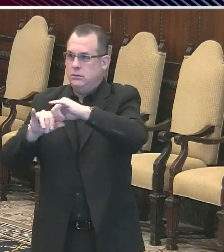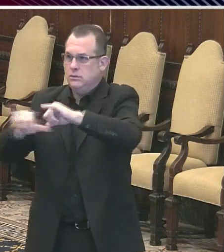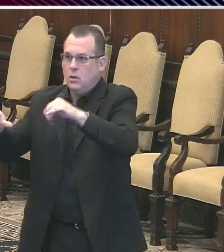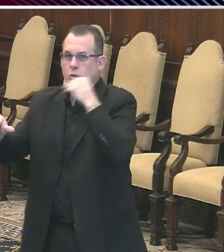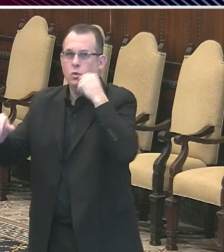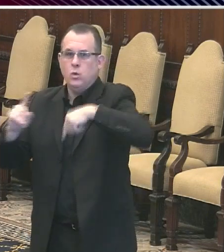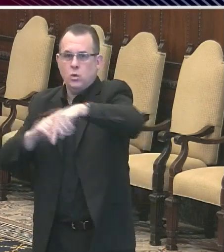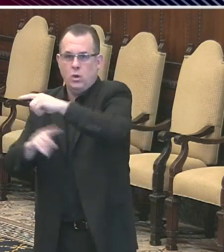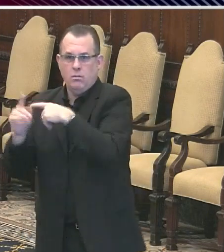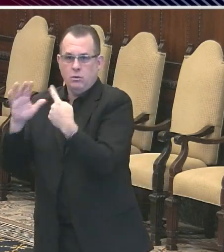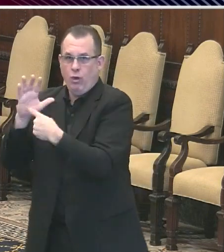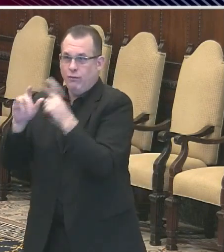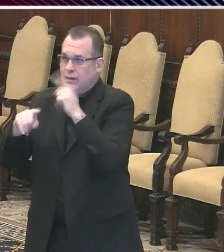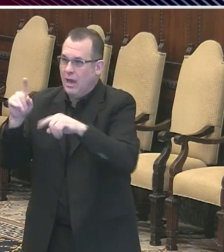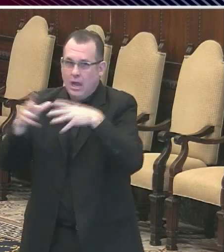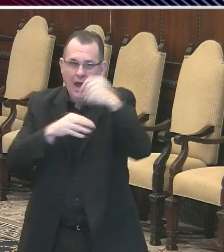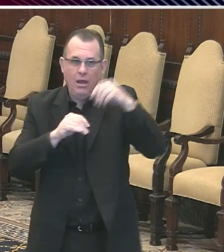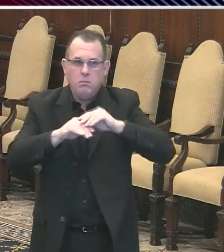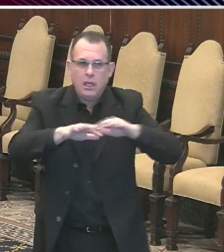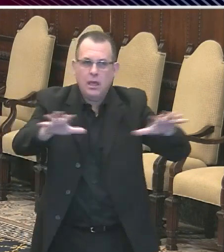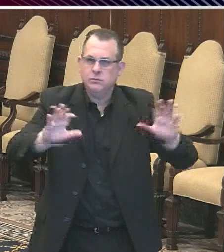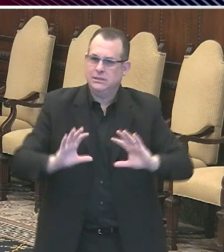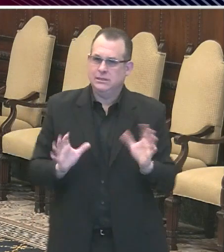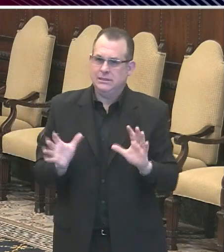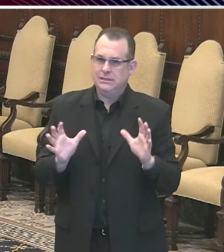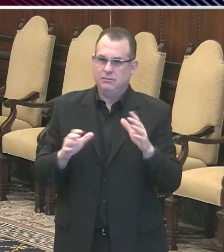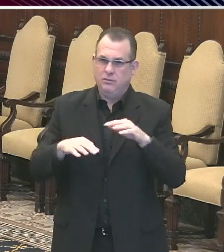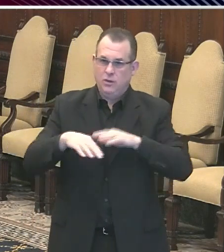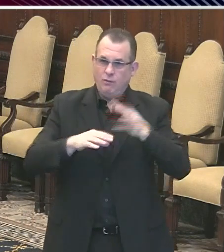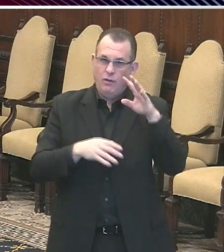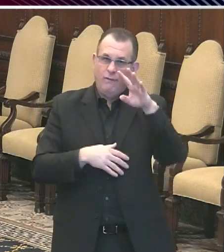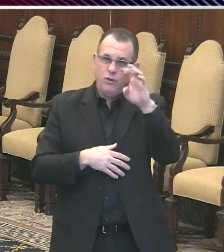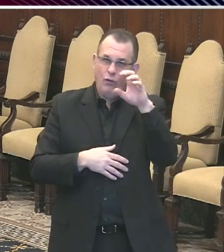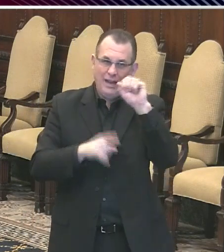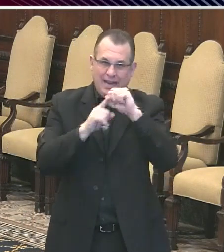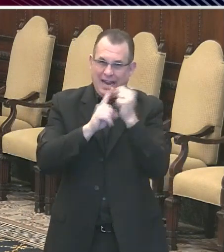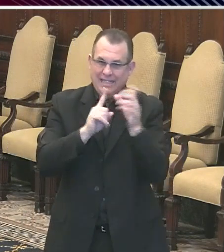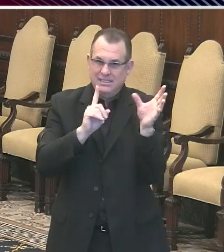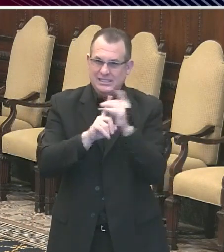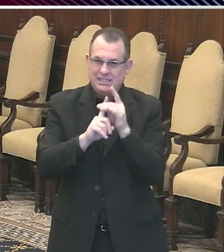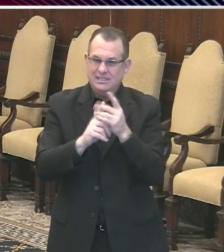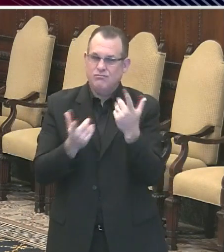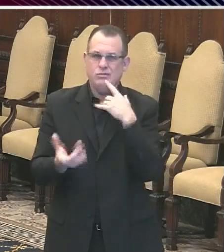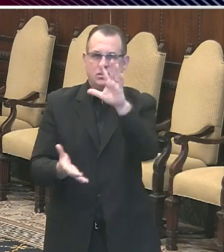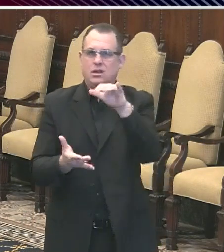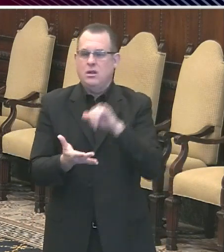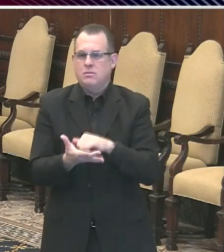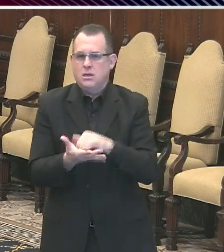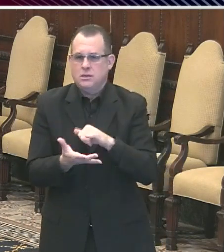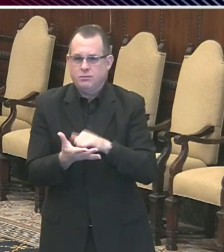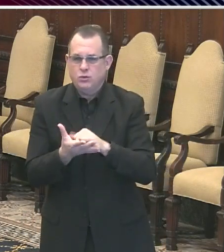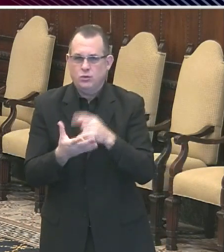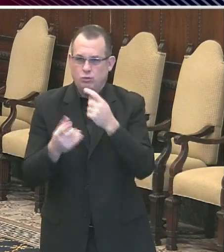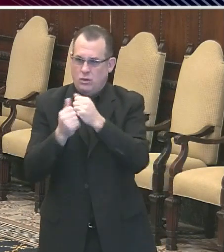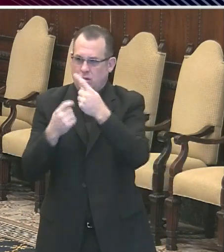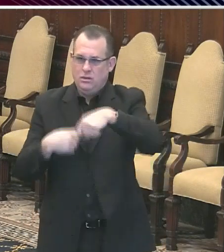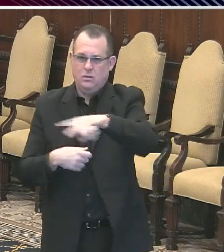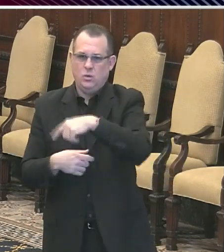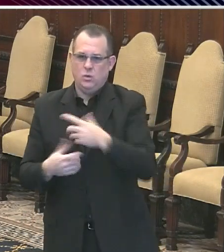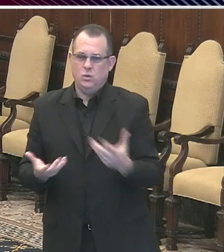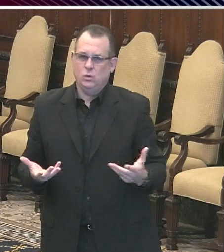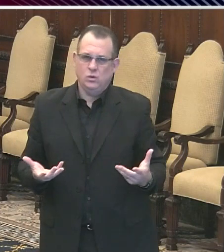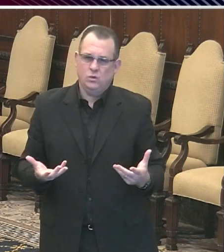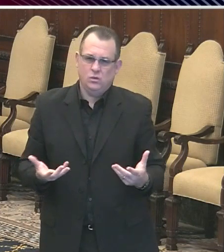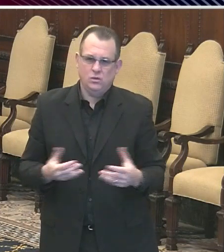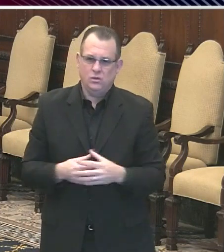At 400 plus cases a day, there's no way that we can do that. I said earlier that if we were below 50 cases a day, we might be able to do that. So we need a